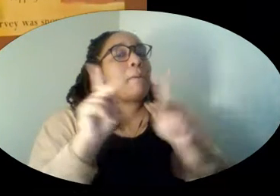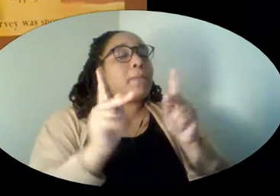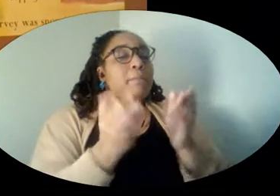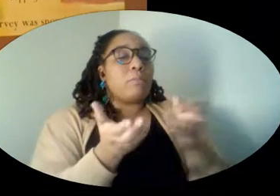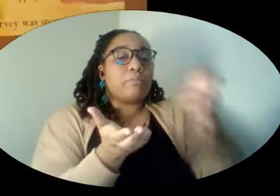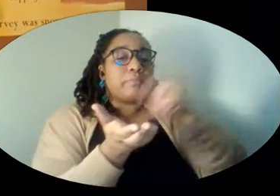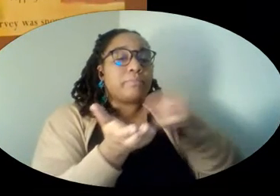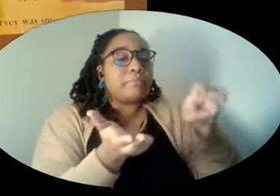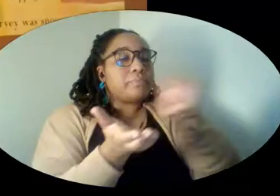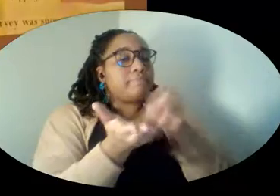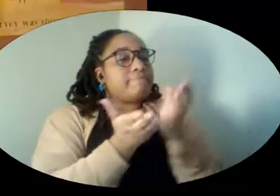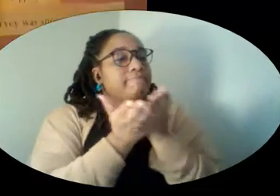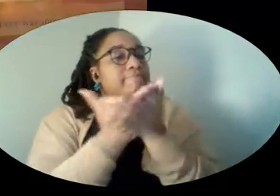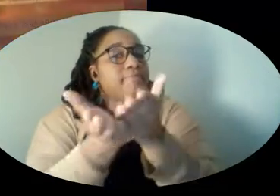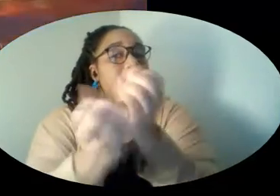to safety.